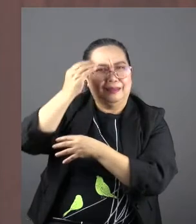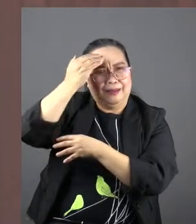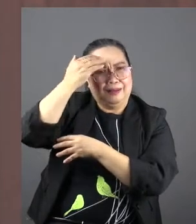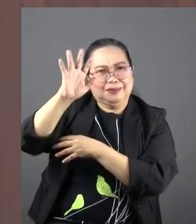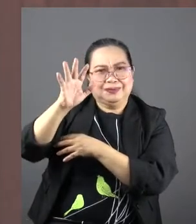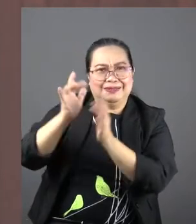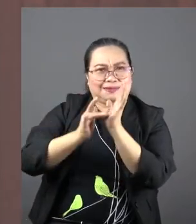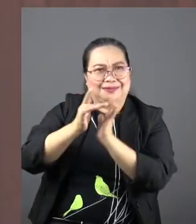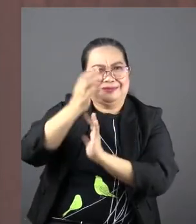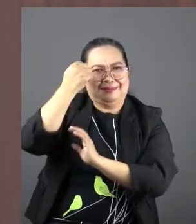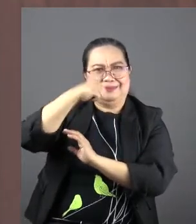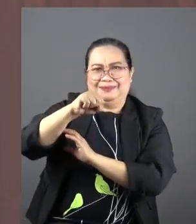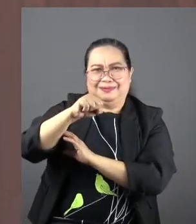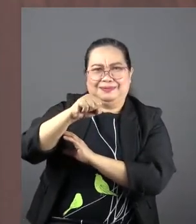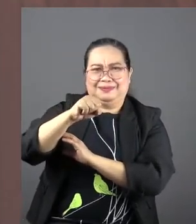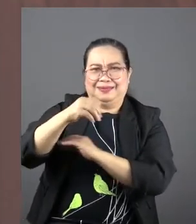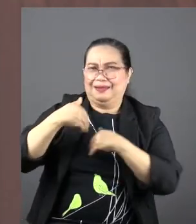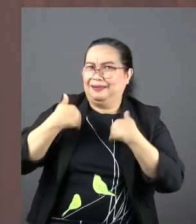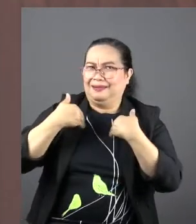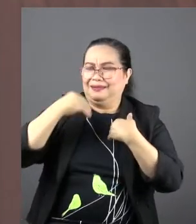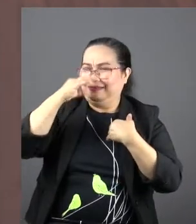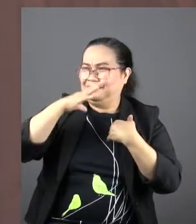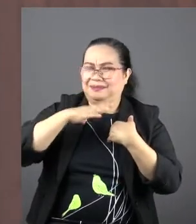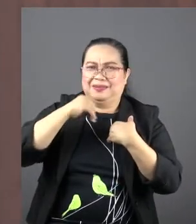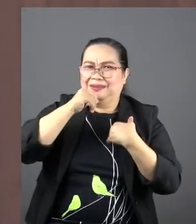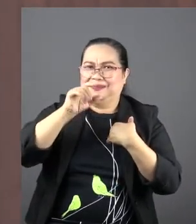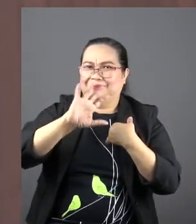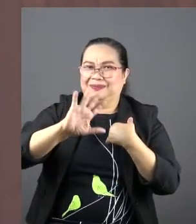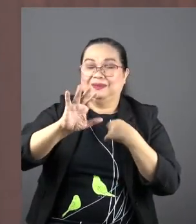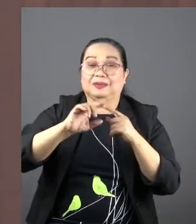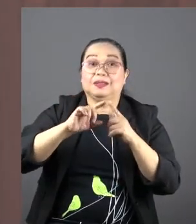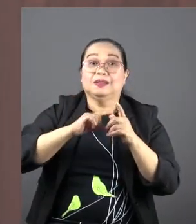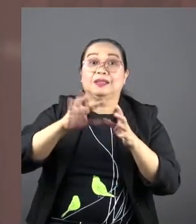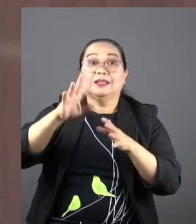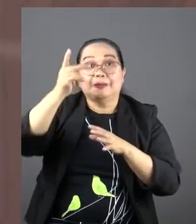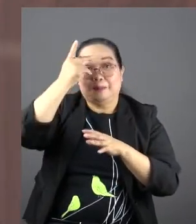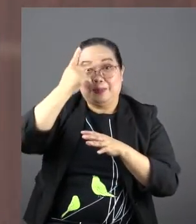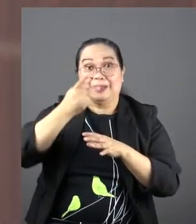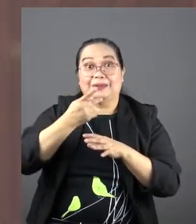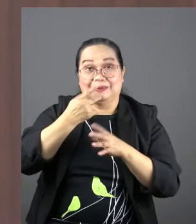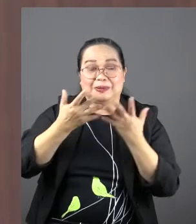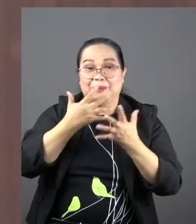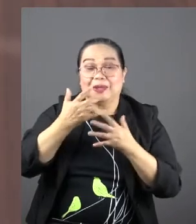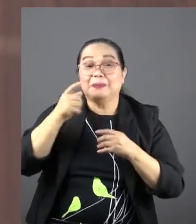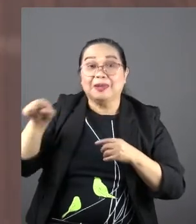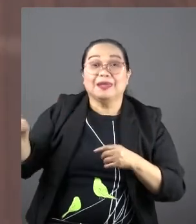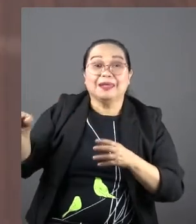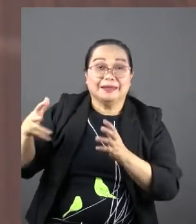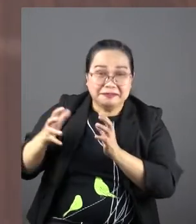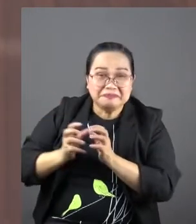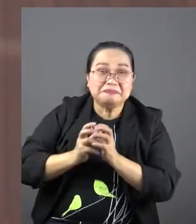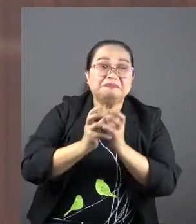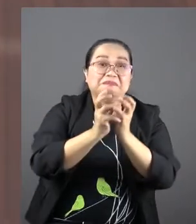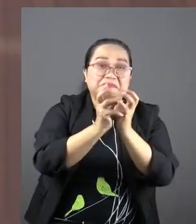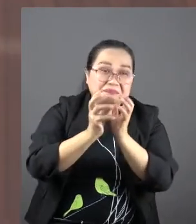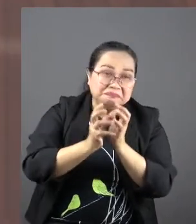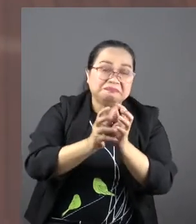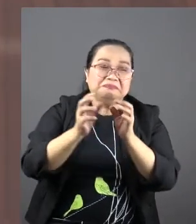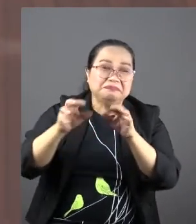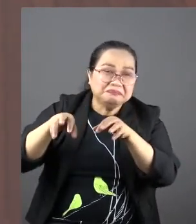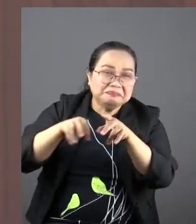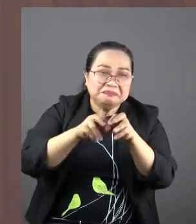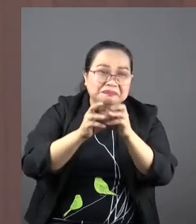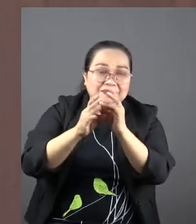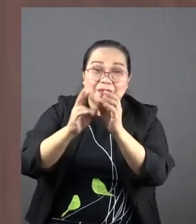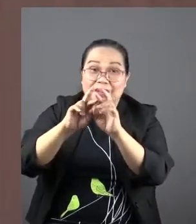rebellious teenager. I hope you don't get that impression. I think the parents just presumed, oh, he's in the caravan. You see, if